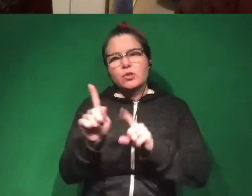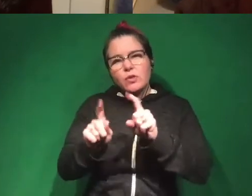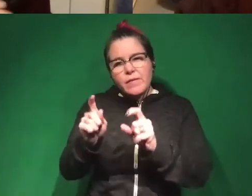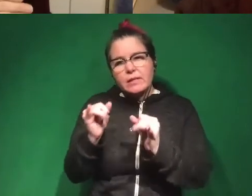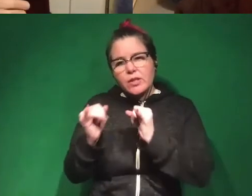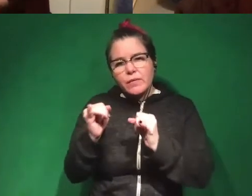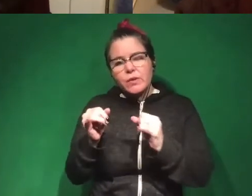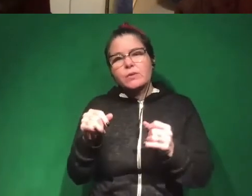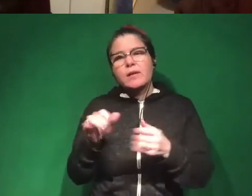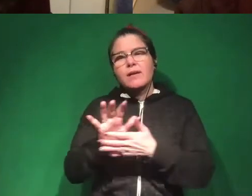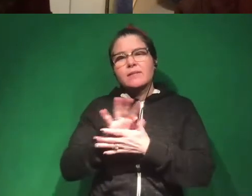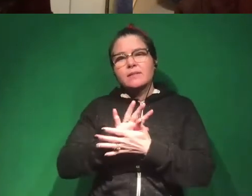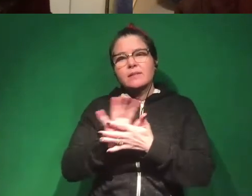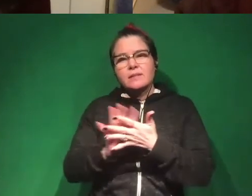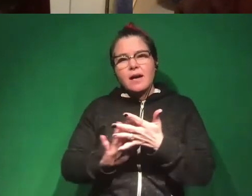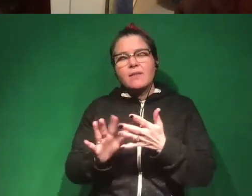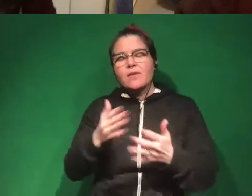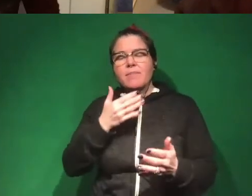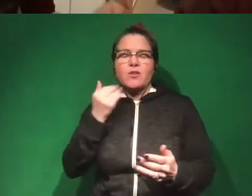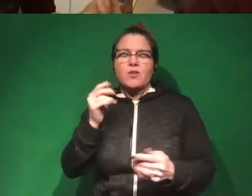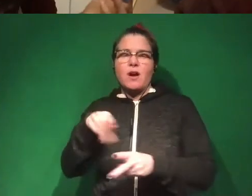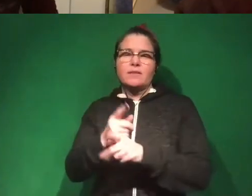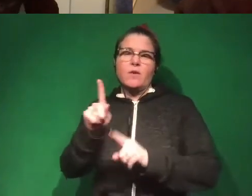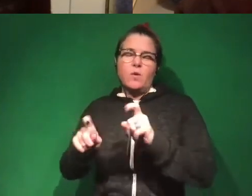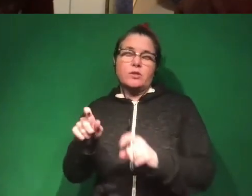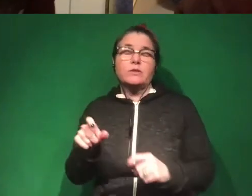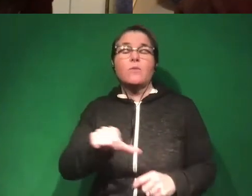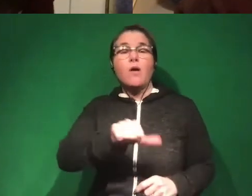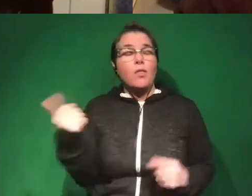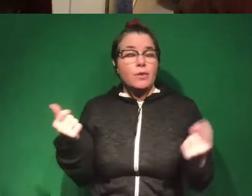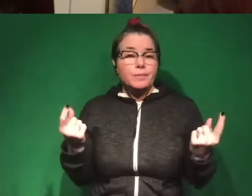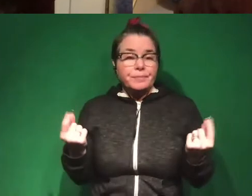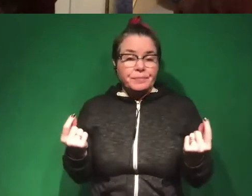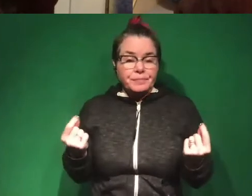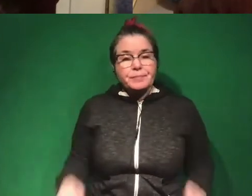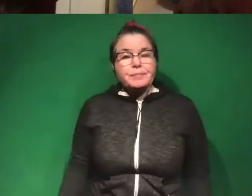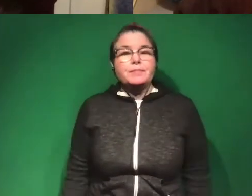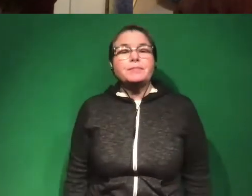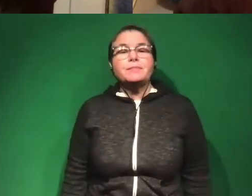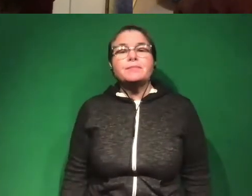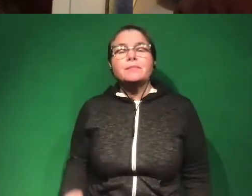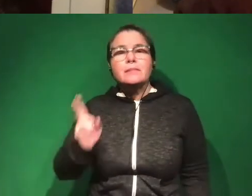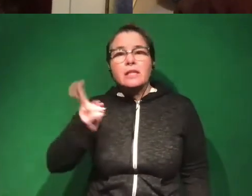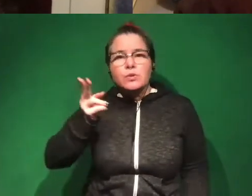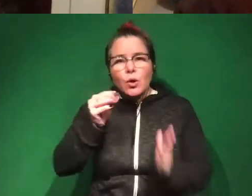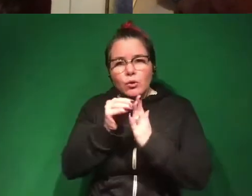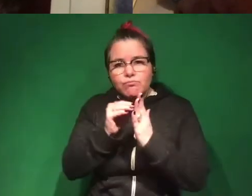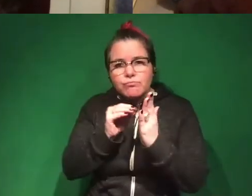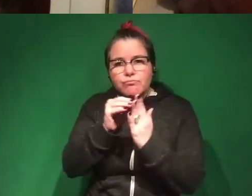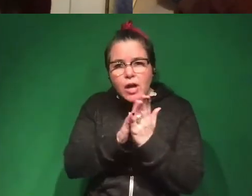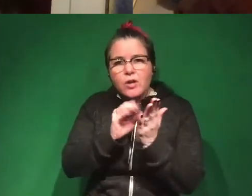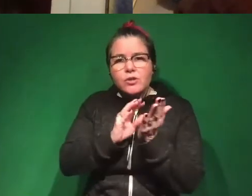to design sort of better questions. Other things that we do, we go through historical records and actually just